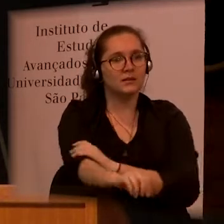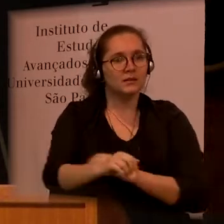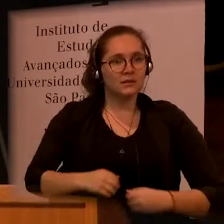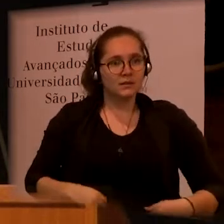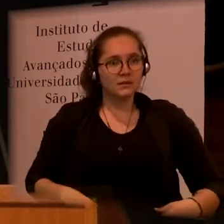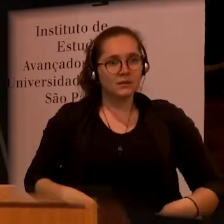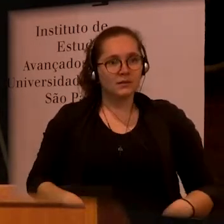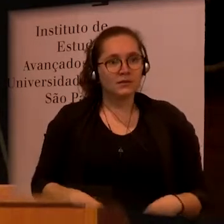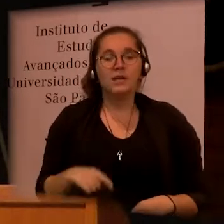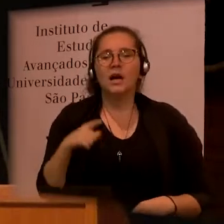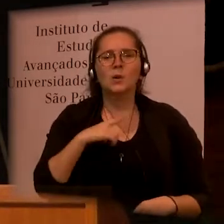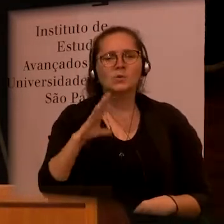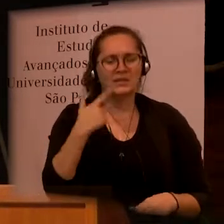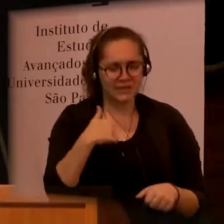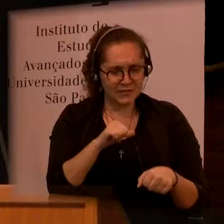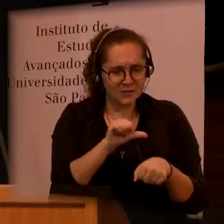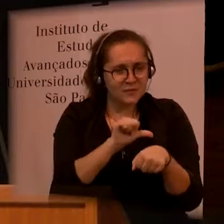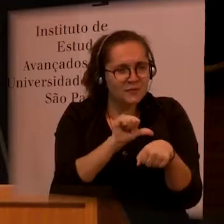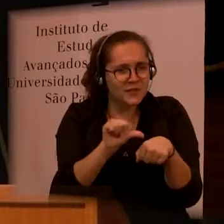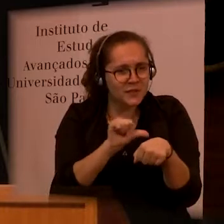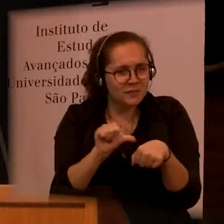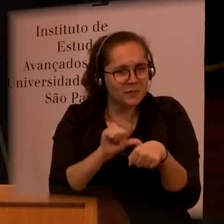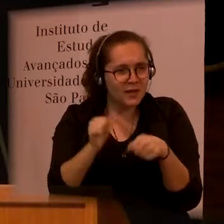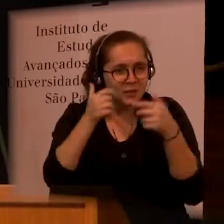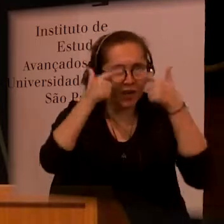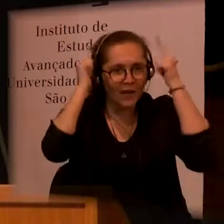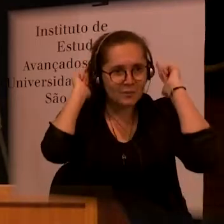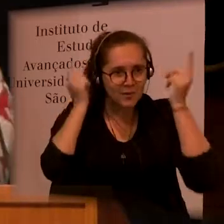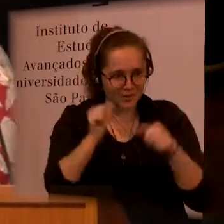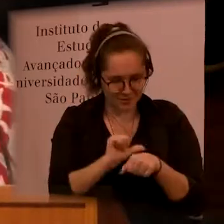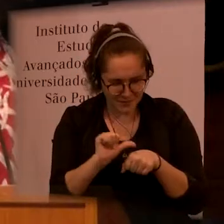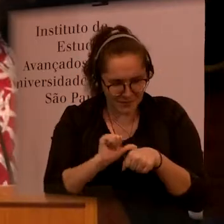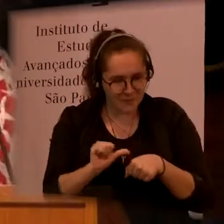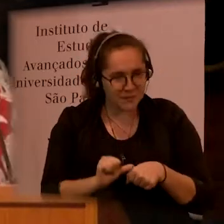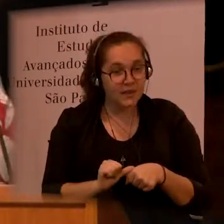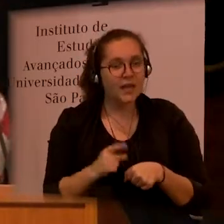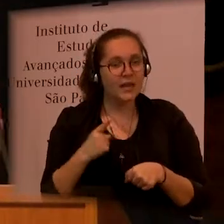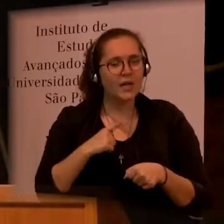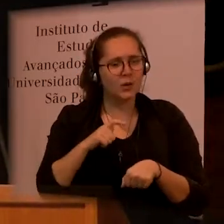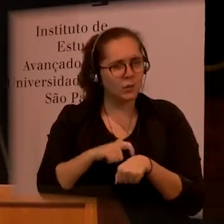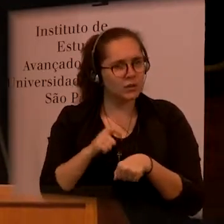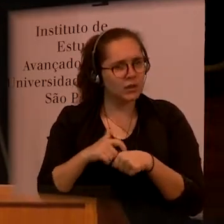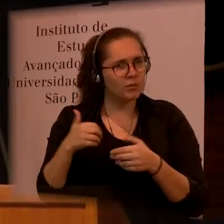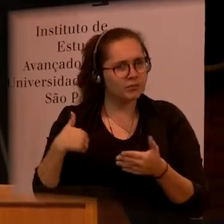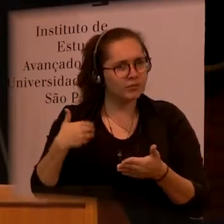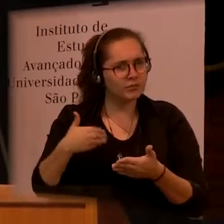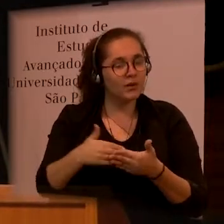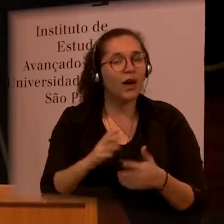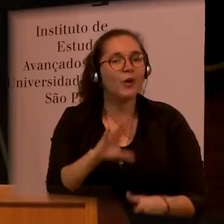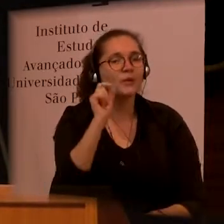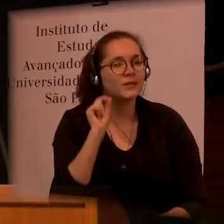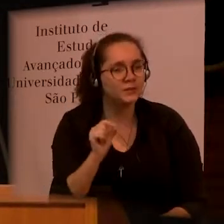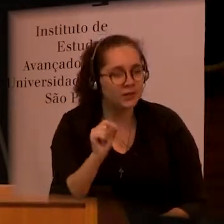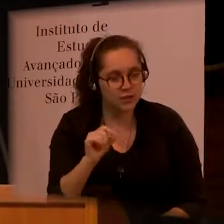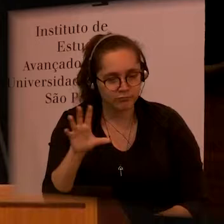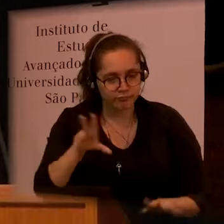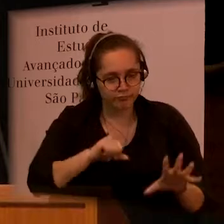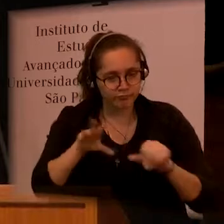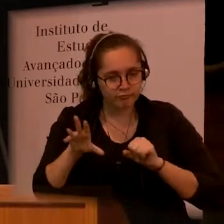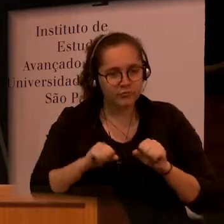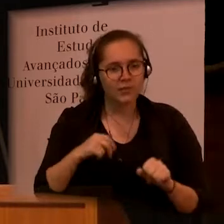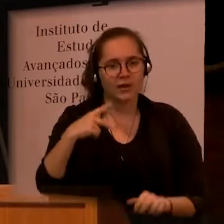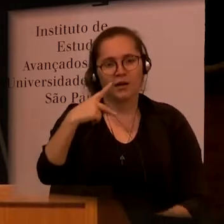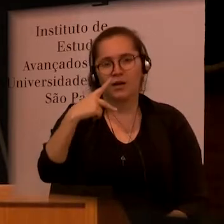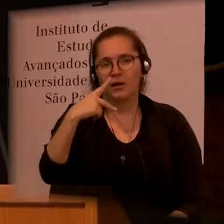medical students. So he developed Parkinson's later in life. So she was the carer for this man with Parkinson's. so I found